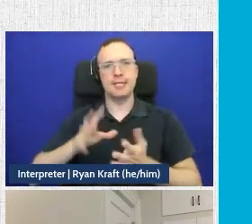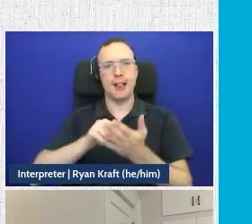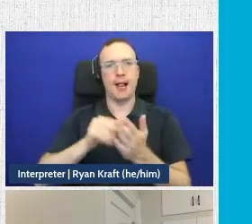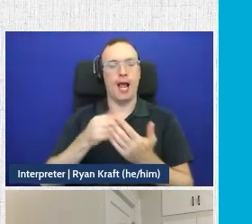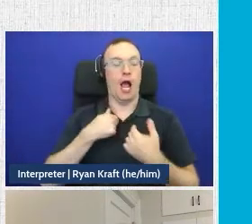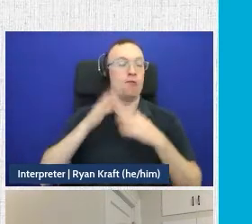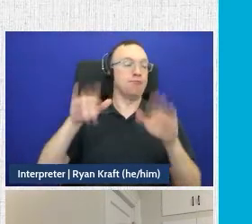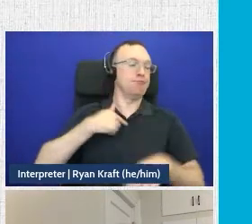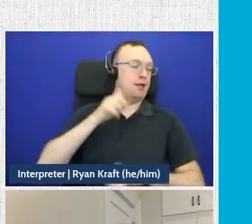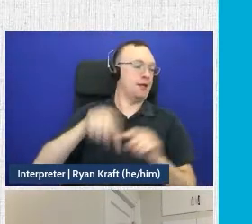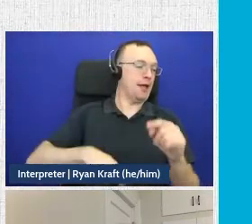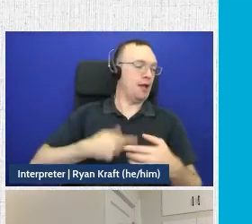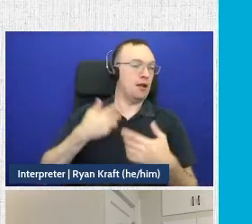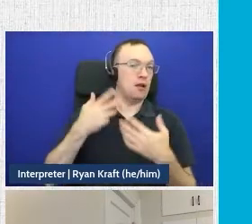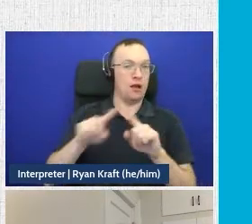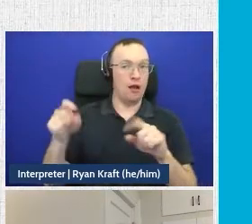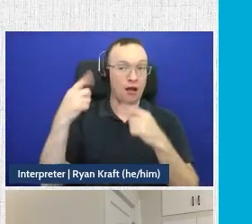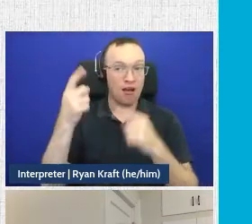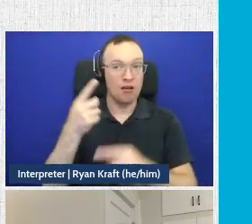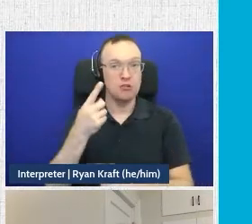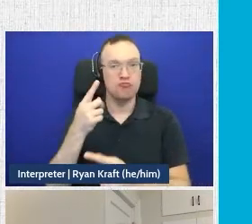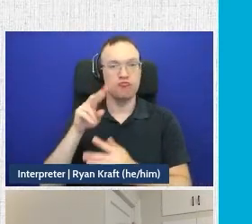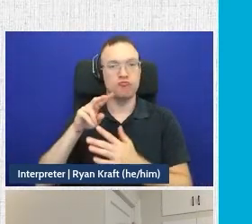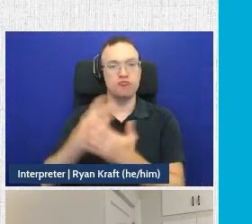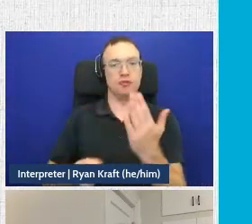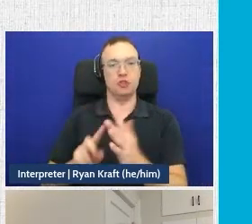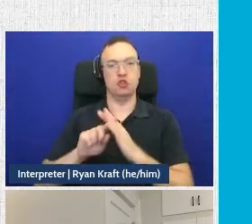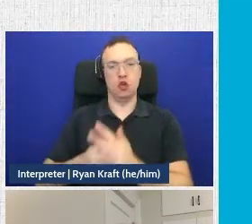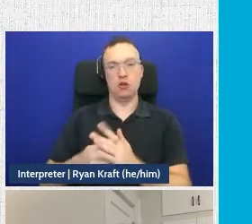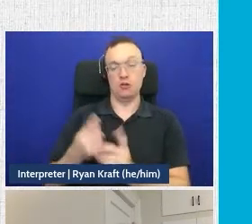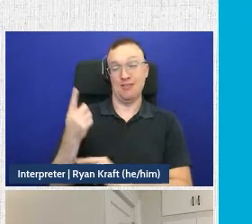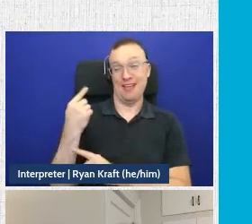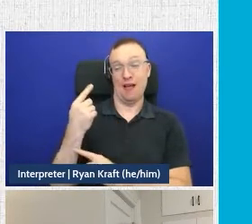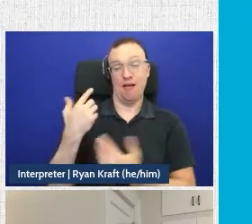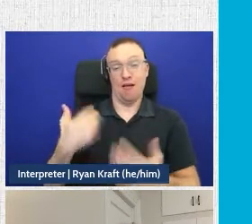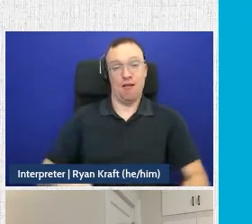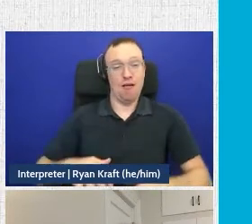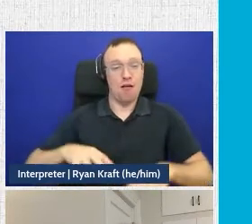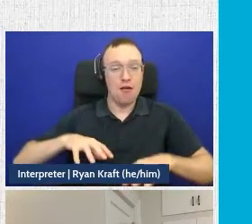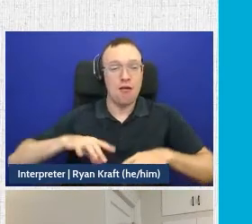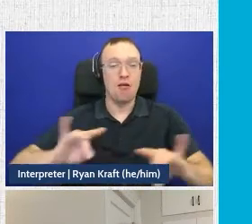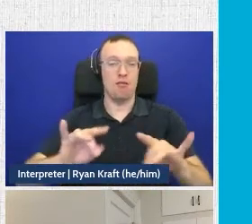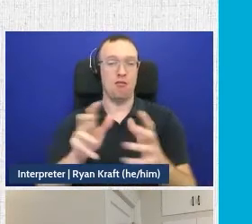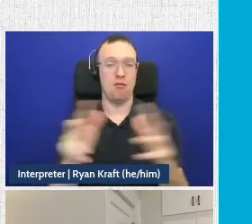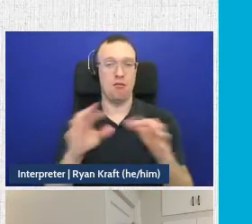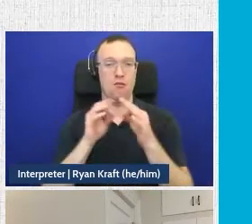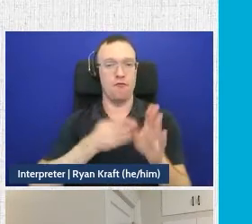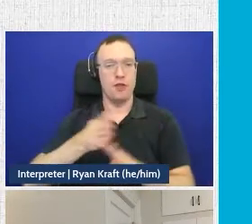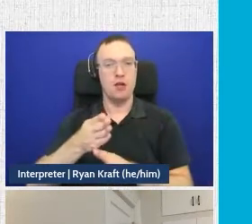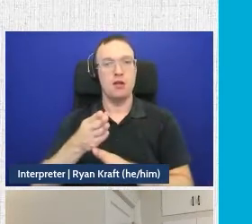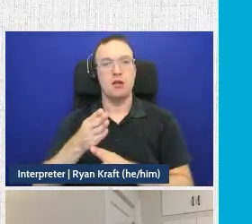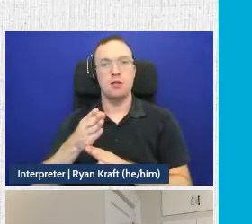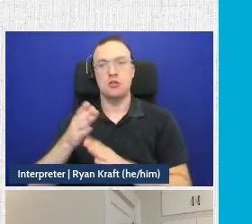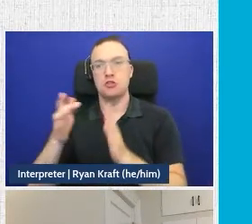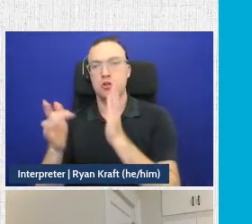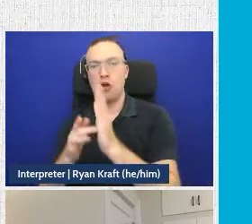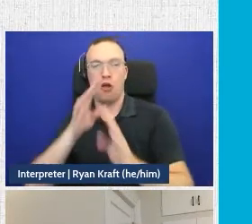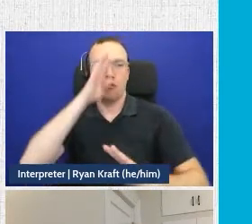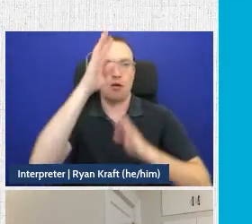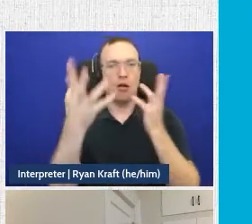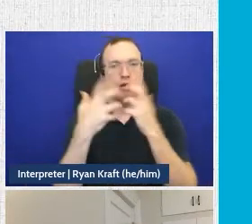wheelhouse, but since beginning with the lab last year, I've learned so much about the field and where legal technology and innovation is going.